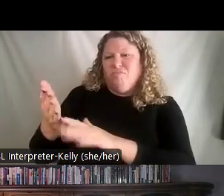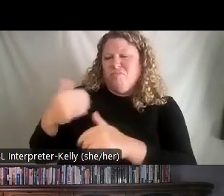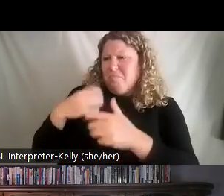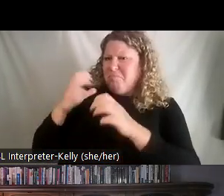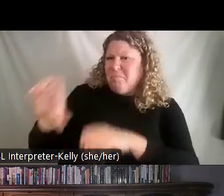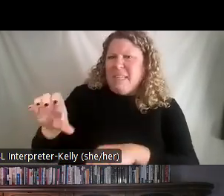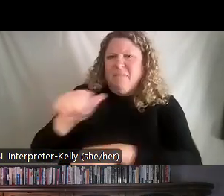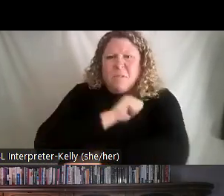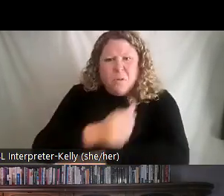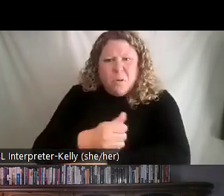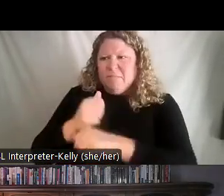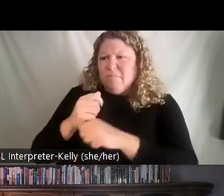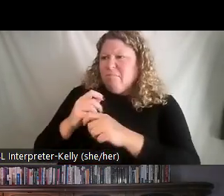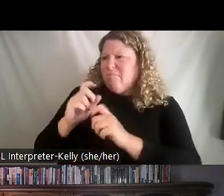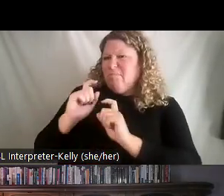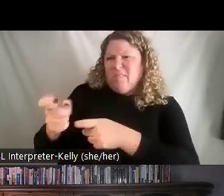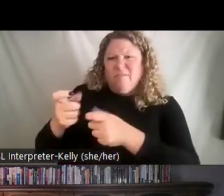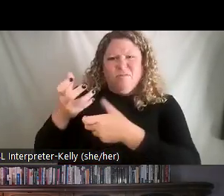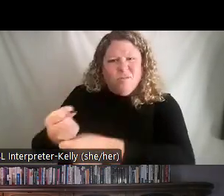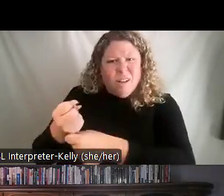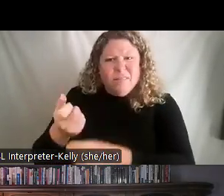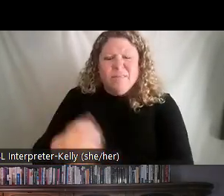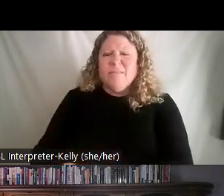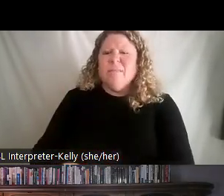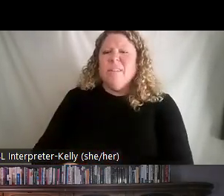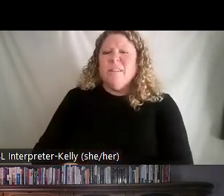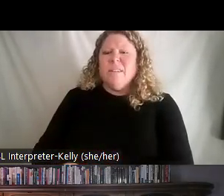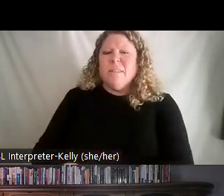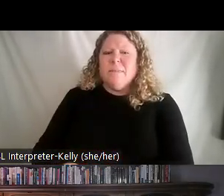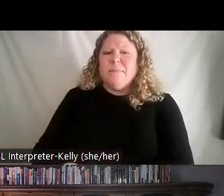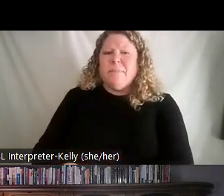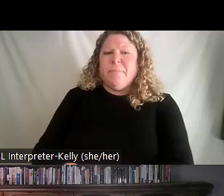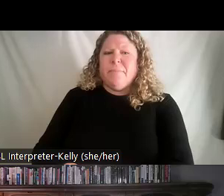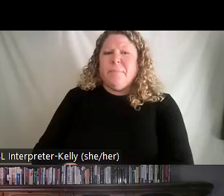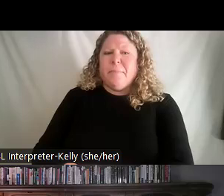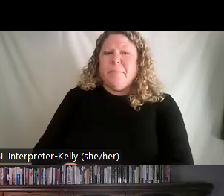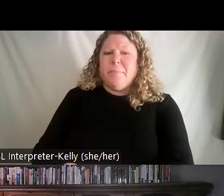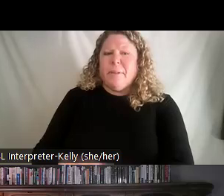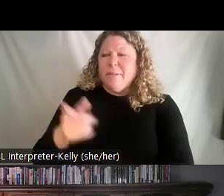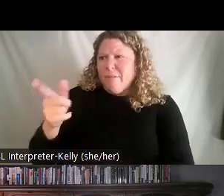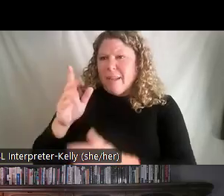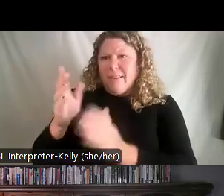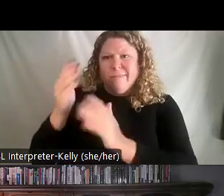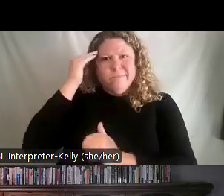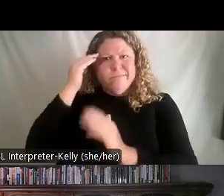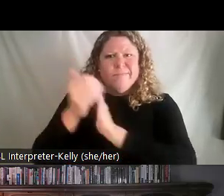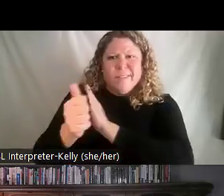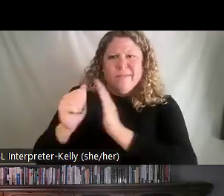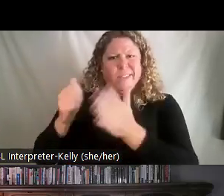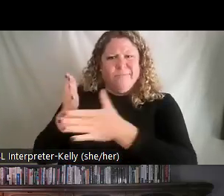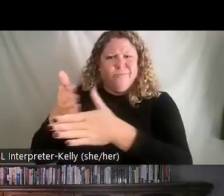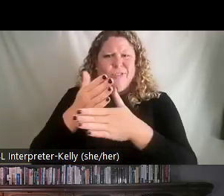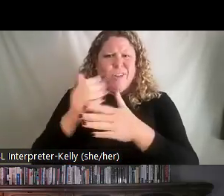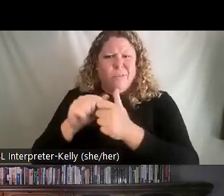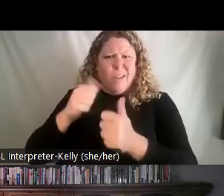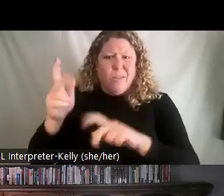and they, again, help them with the opportunity to share that knowledge and skills with others, including maybe